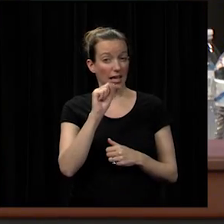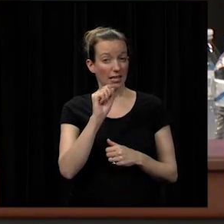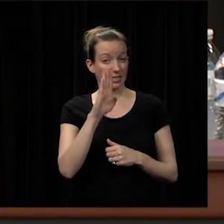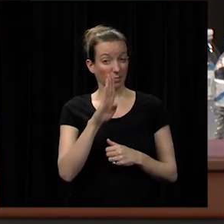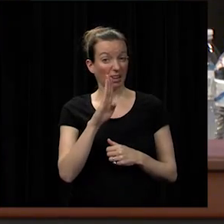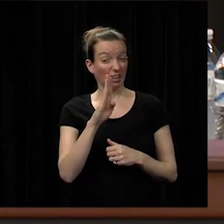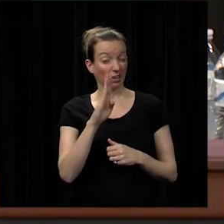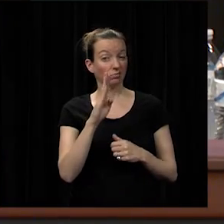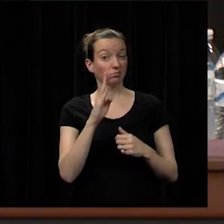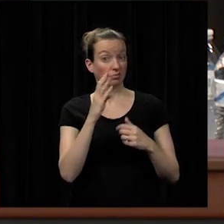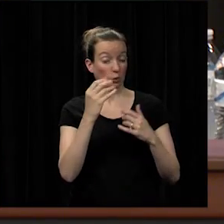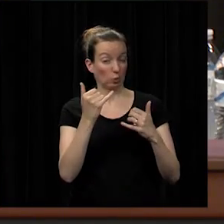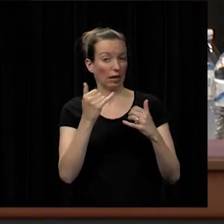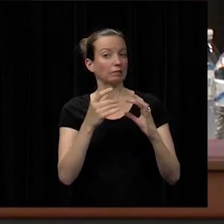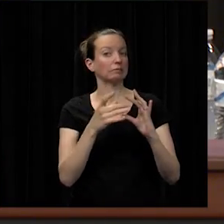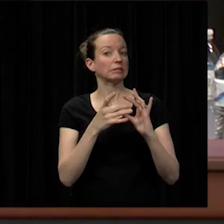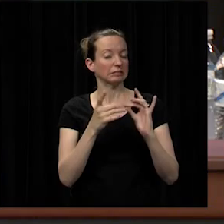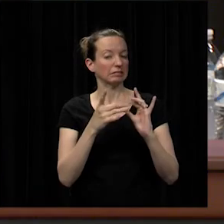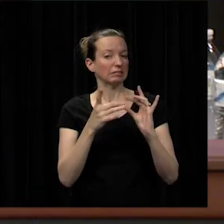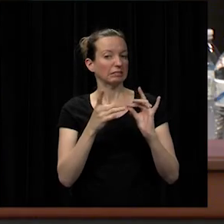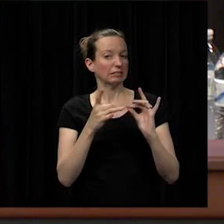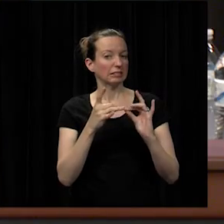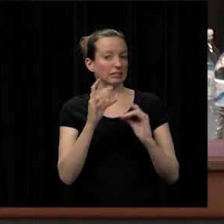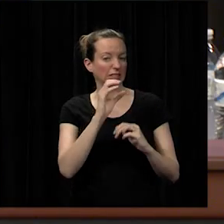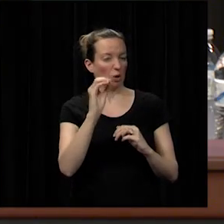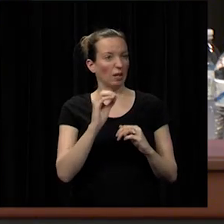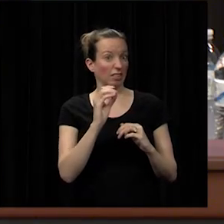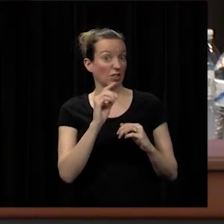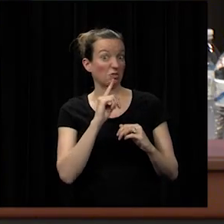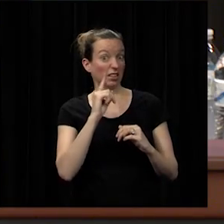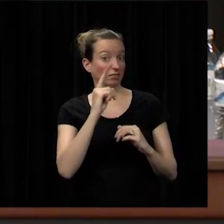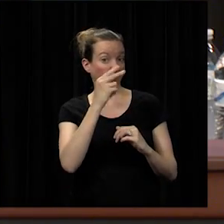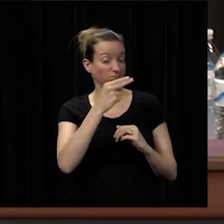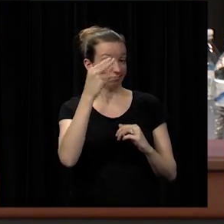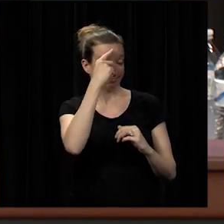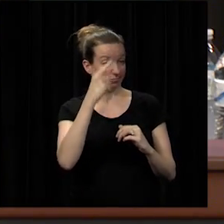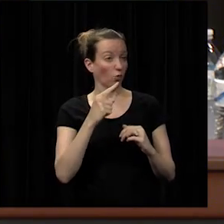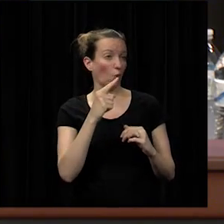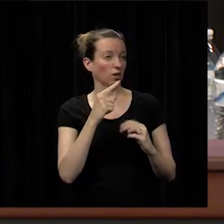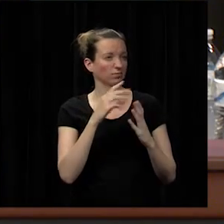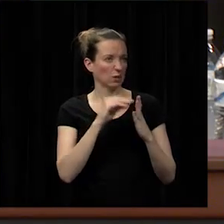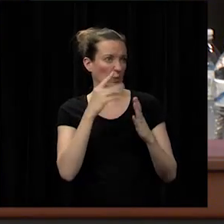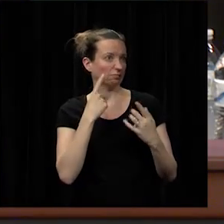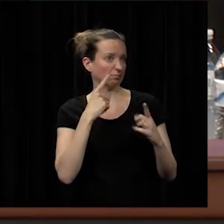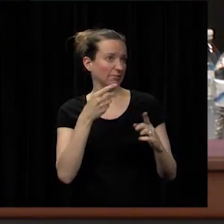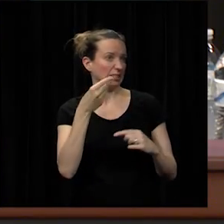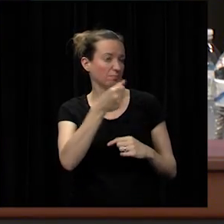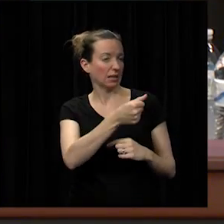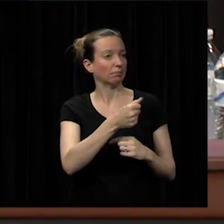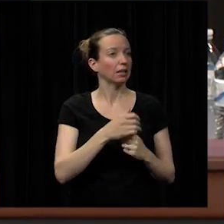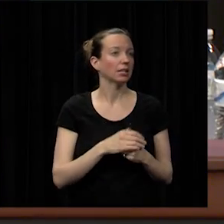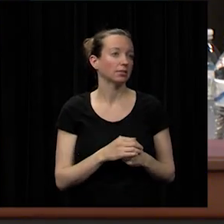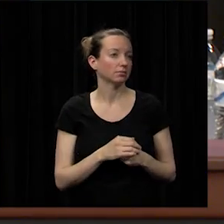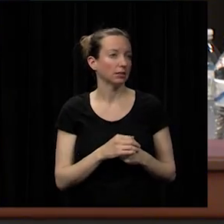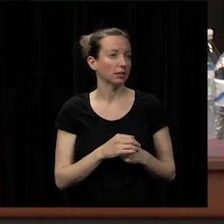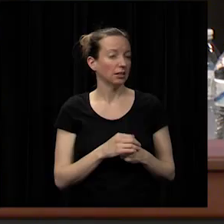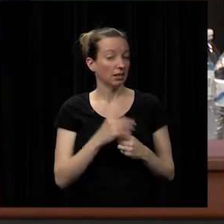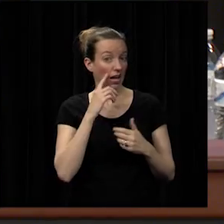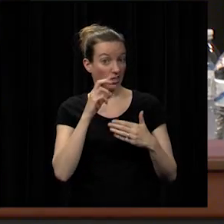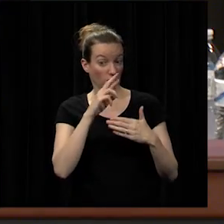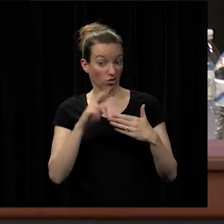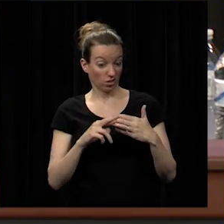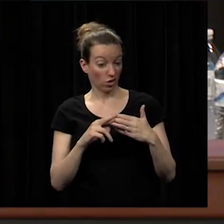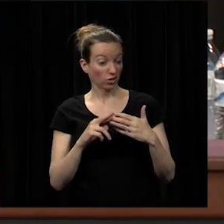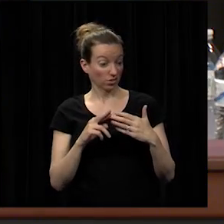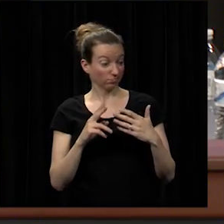states in student achievement and efficient spending so i think uh some of these results uh hope are reflected possibly in what's going on